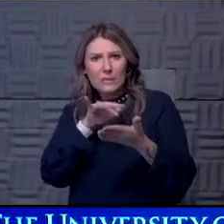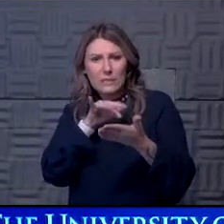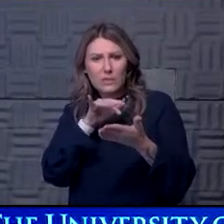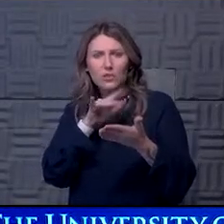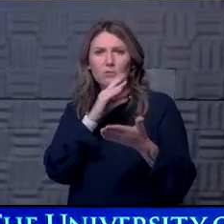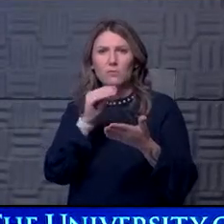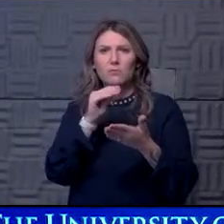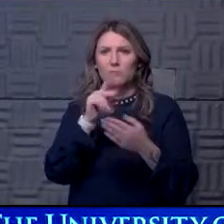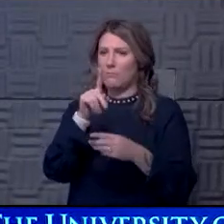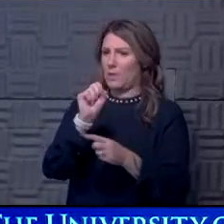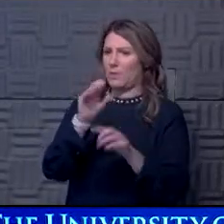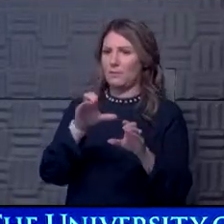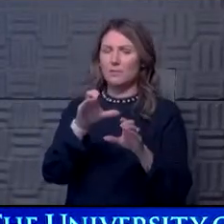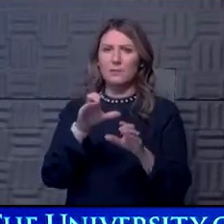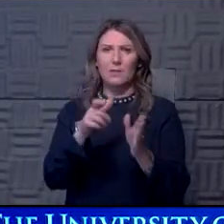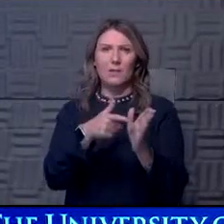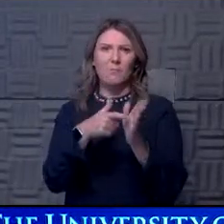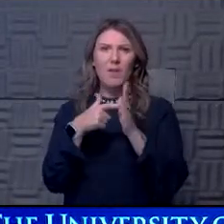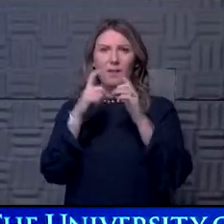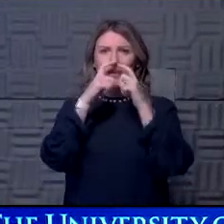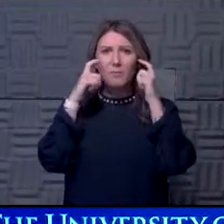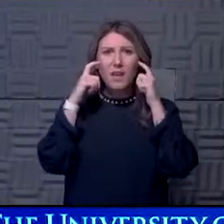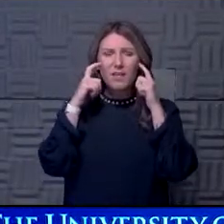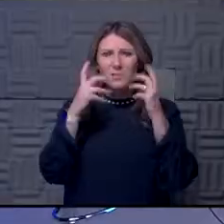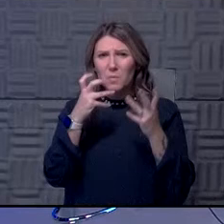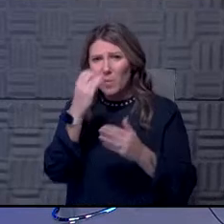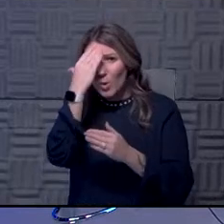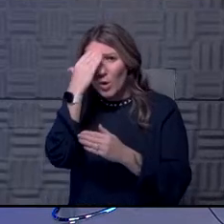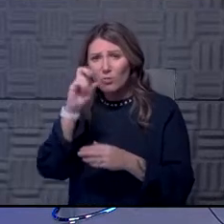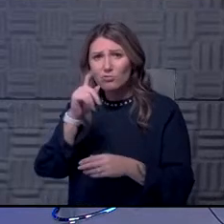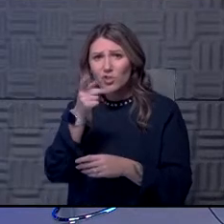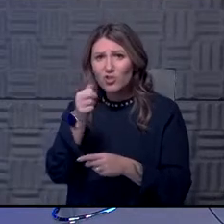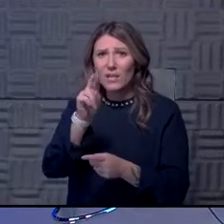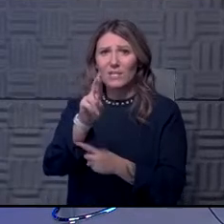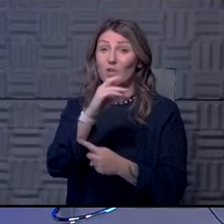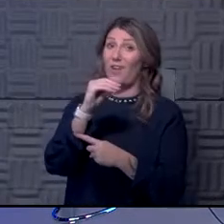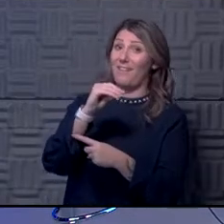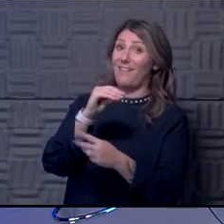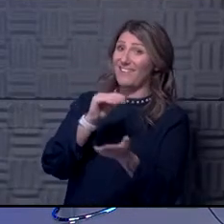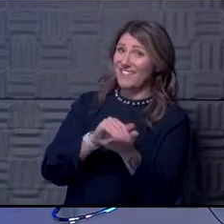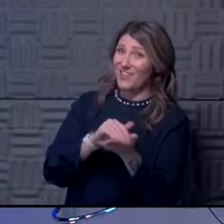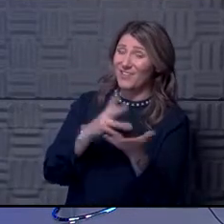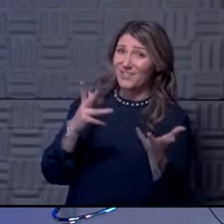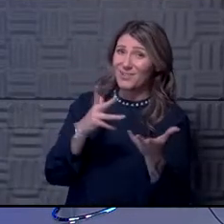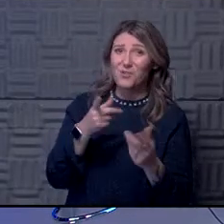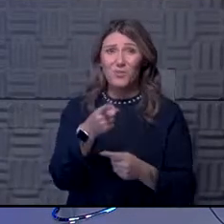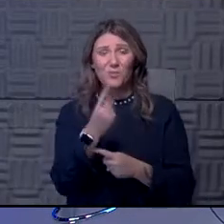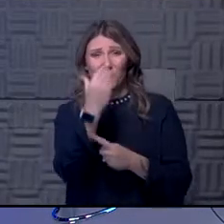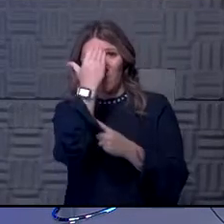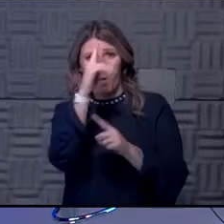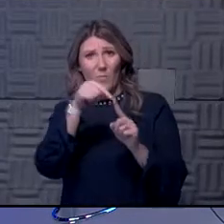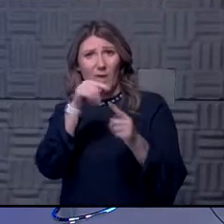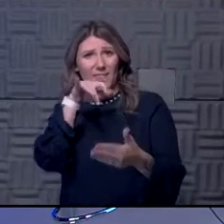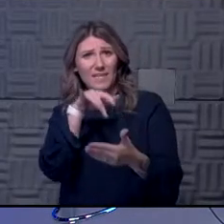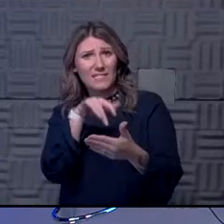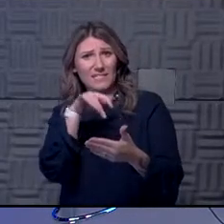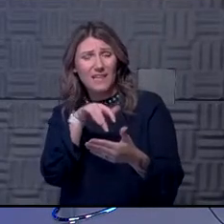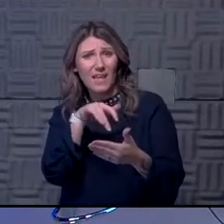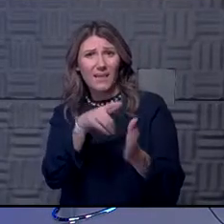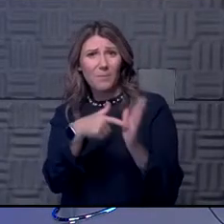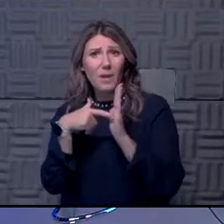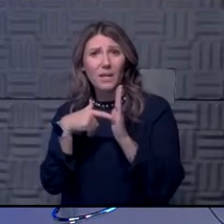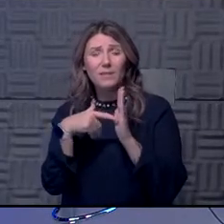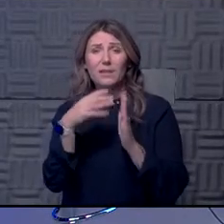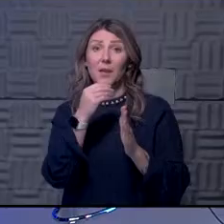mandates. And I want to know, Chancellor, do you think that, uh, and doctor, do you, what do you know about the study? And do you think we could get her